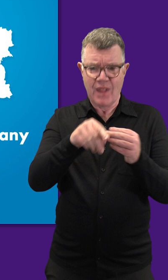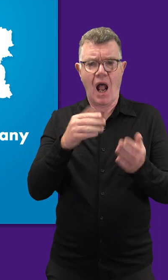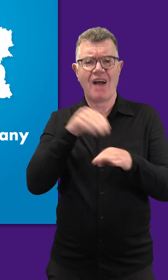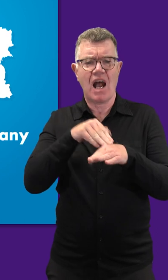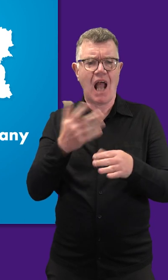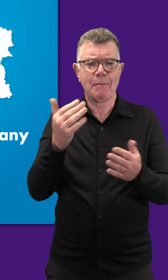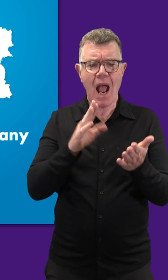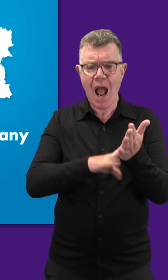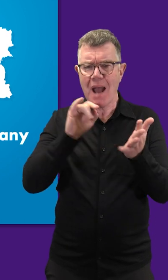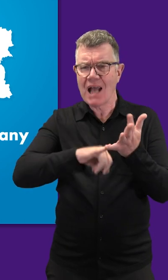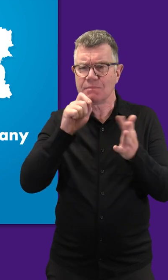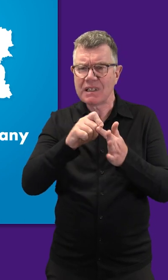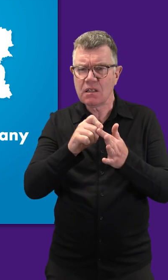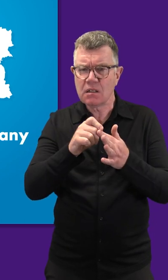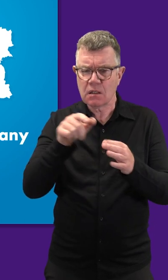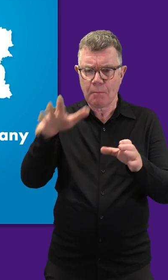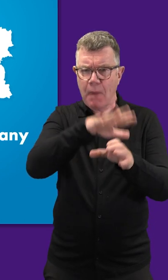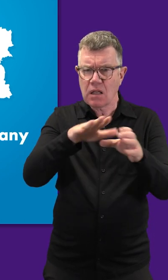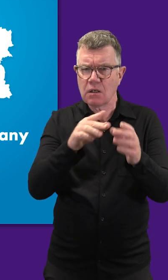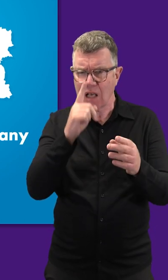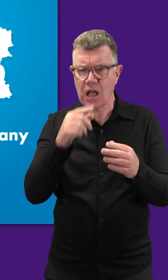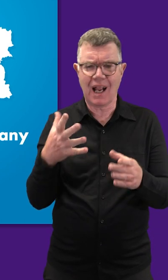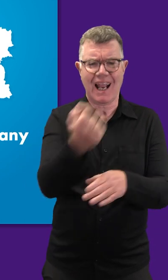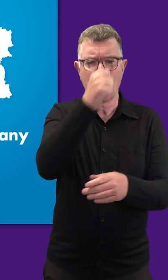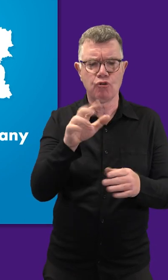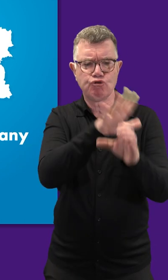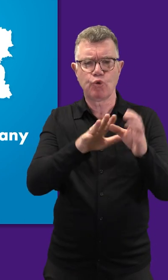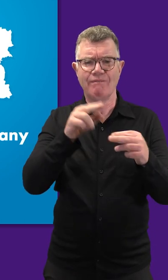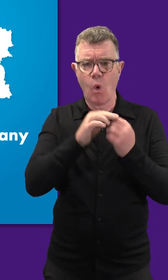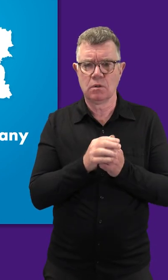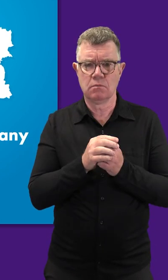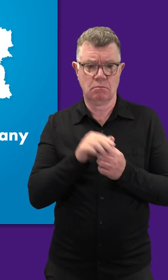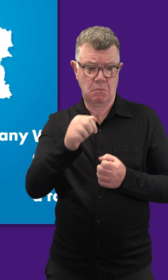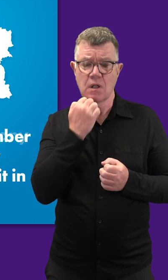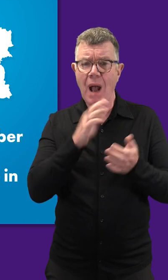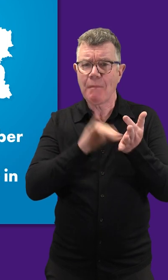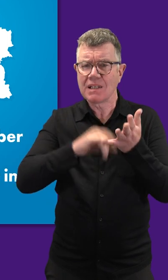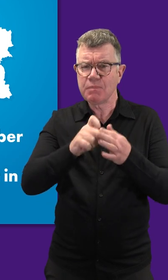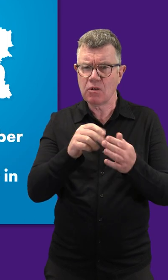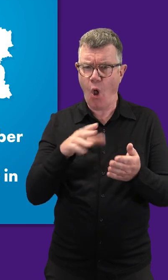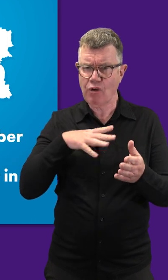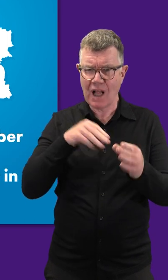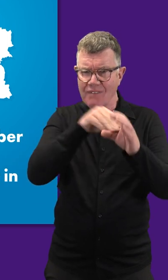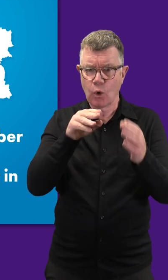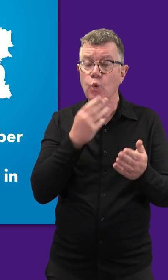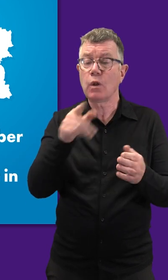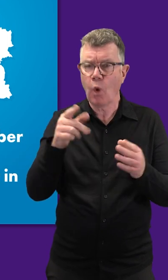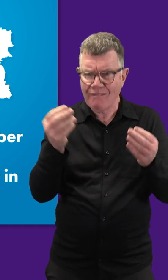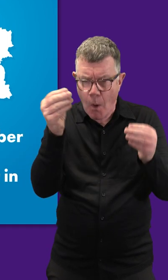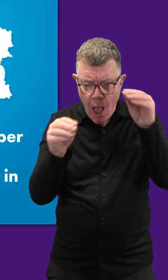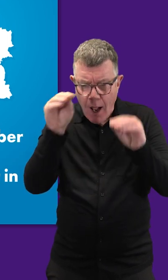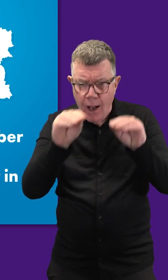This affects how many additional MSPs a party can gain in the regional vote. We take the number of MSPs already